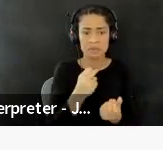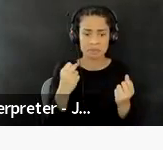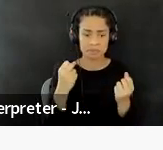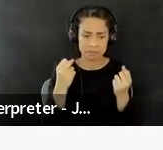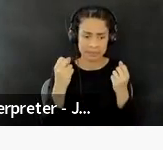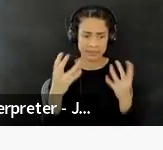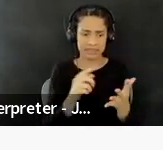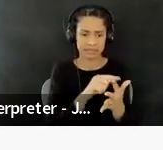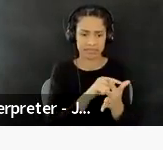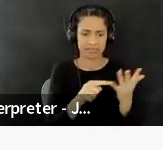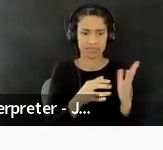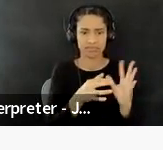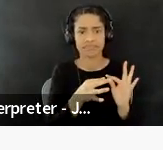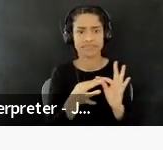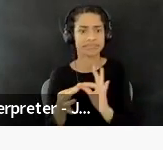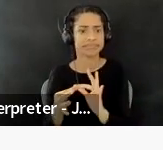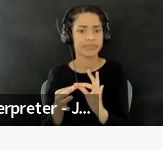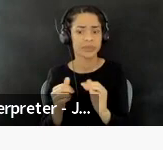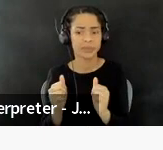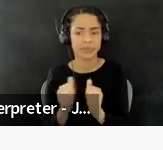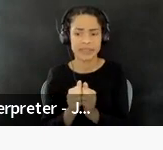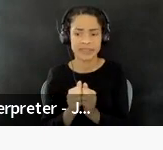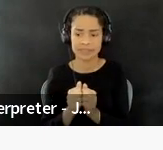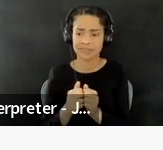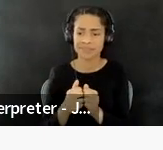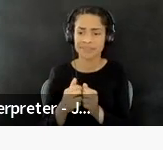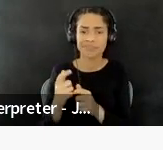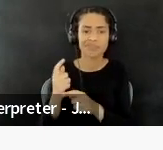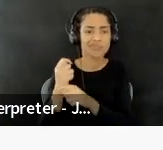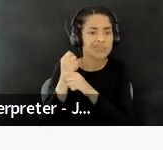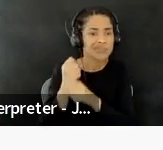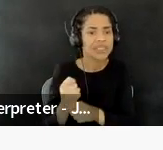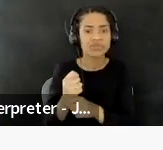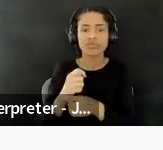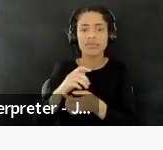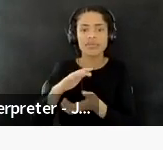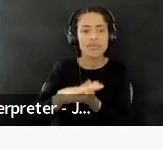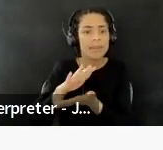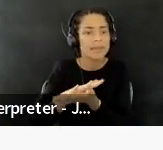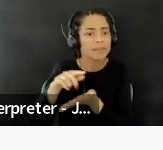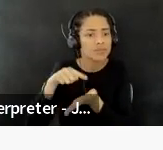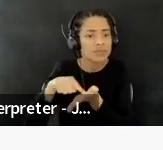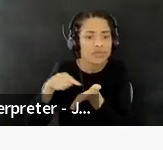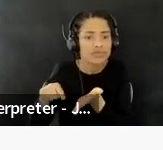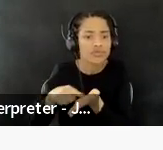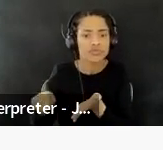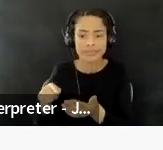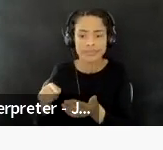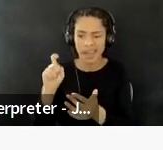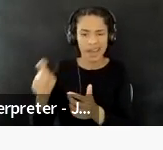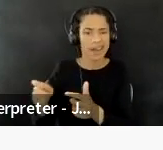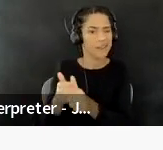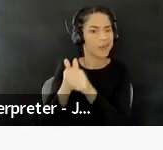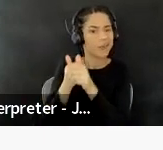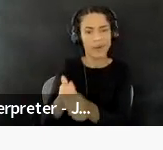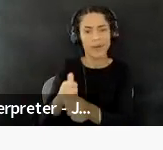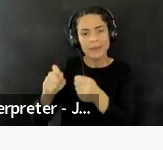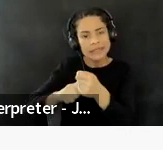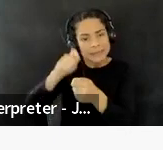like very traditional academic research and having to follow very specific